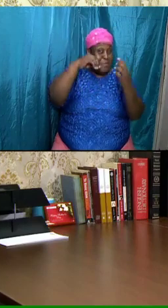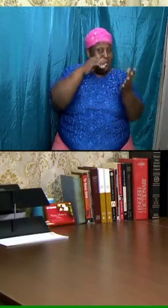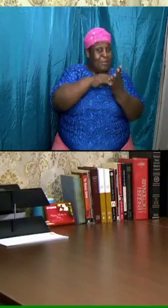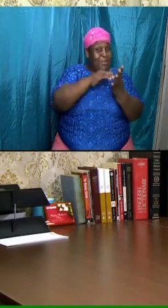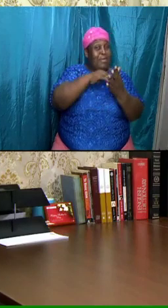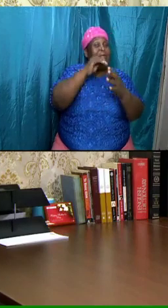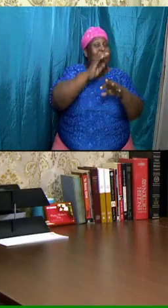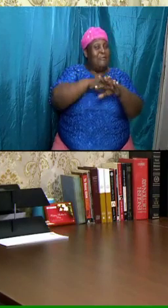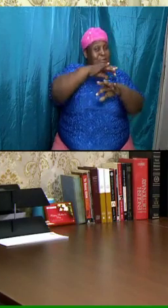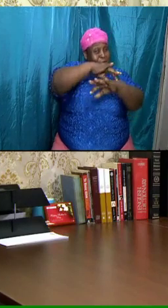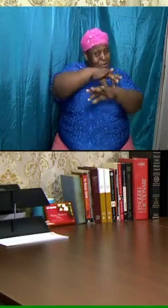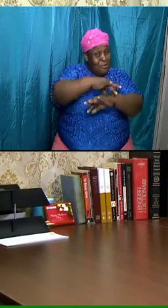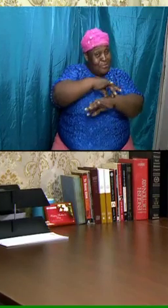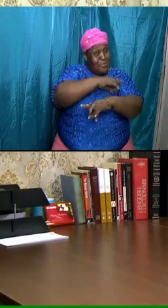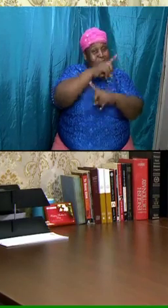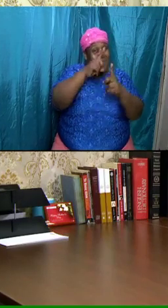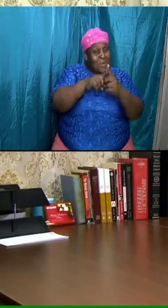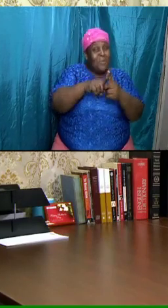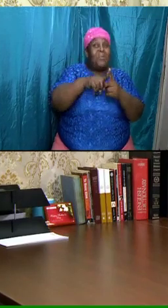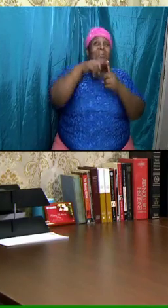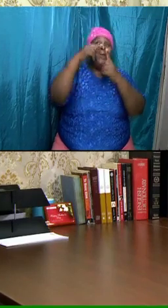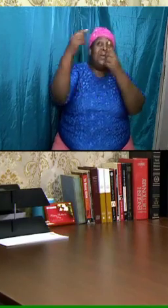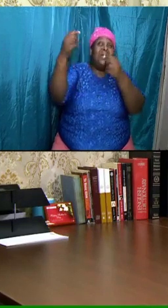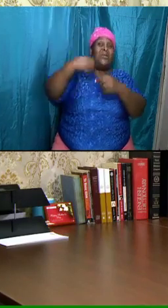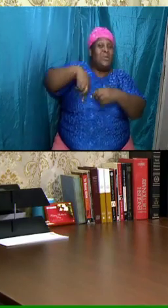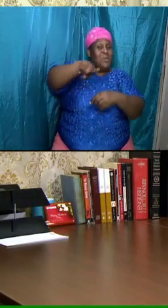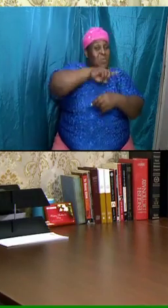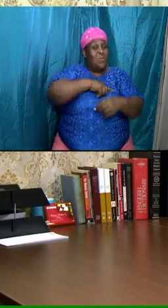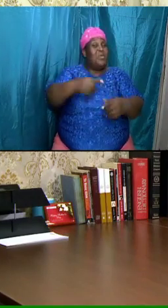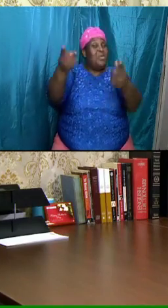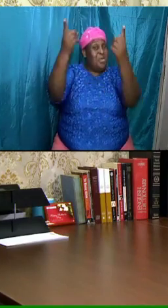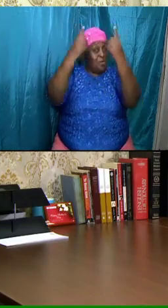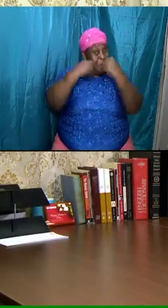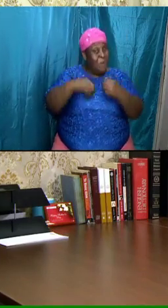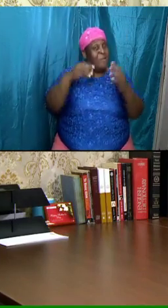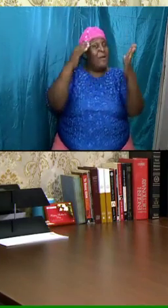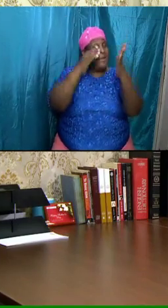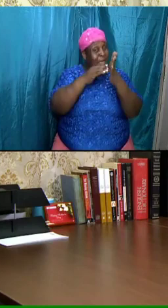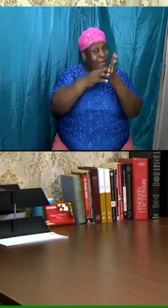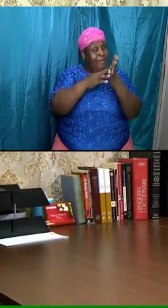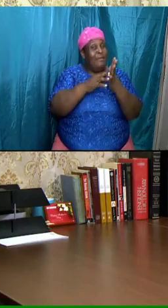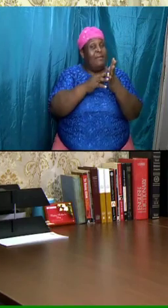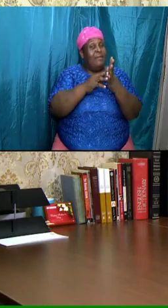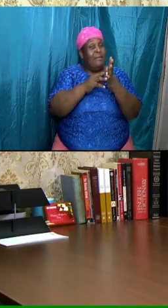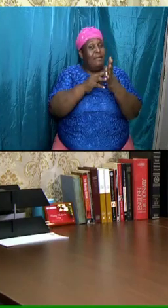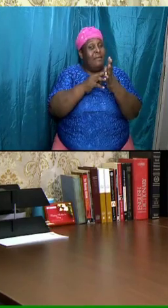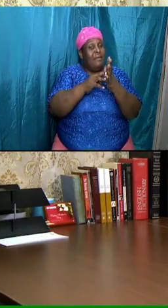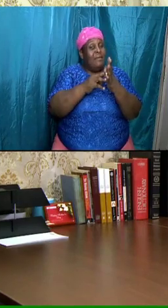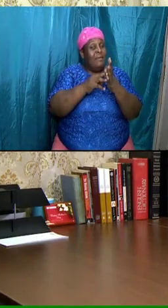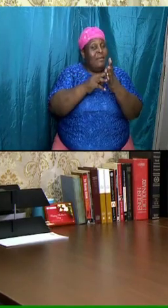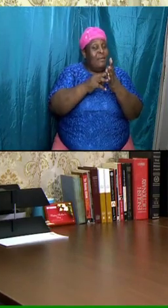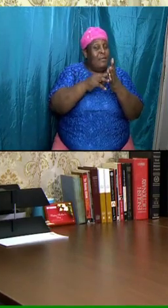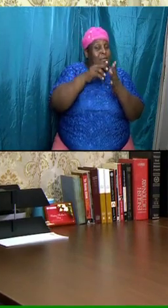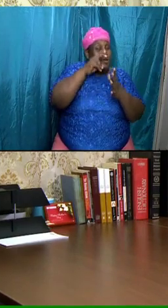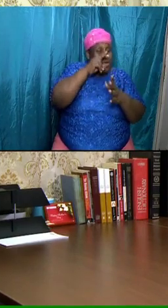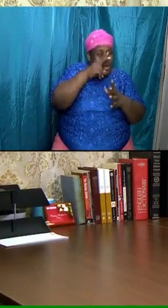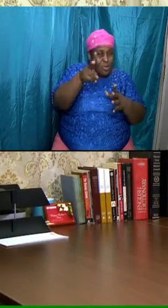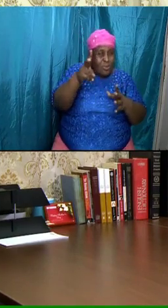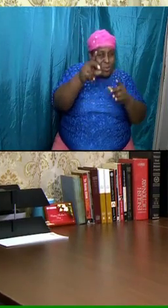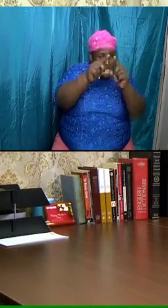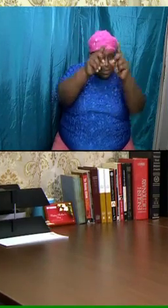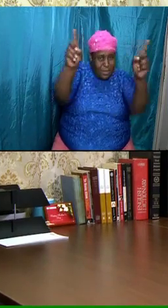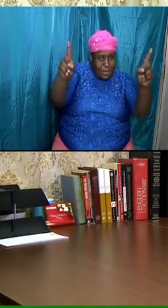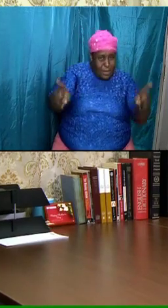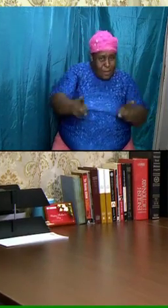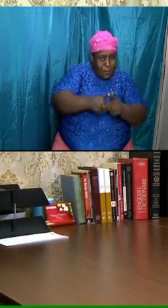earth and when he comes back that's the revelation of Jesus if you look at the chart and let's look one more time at the chart